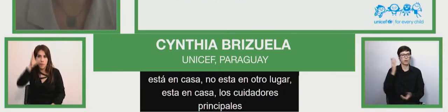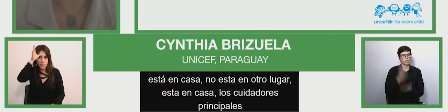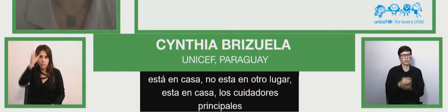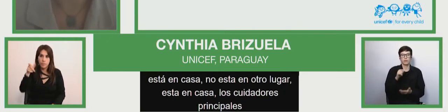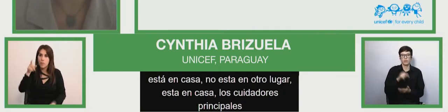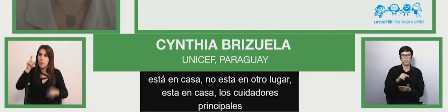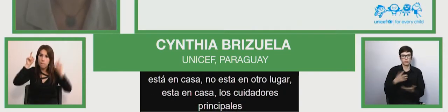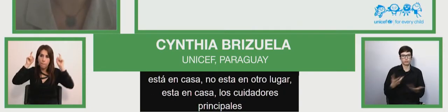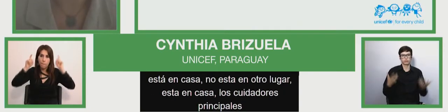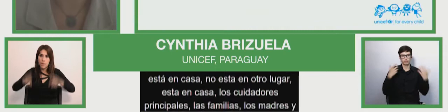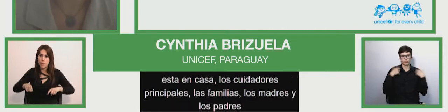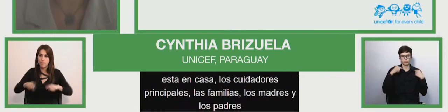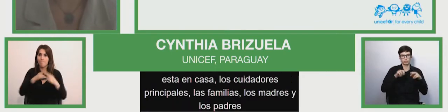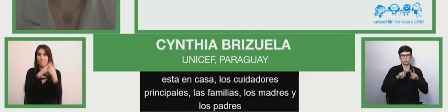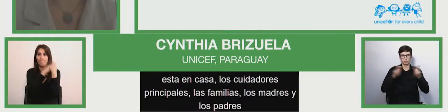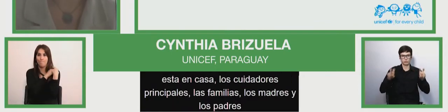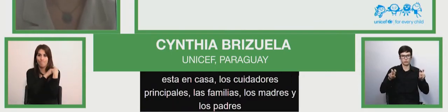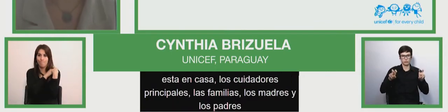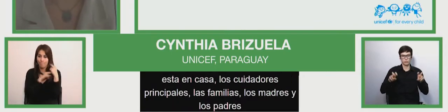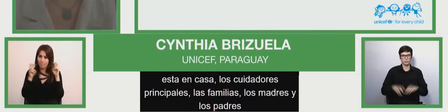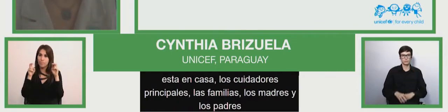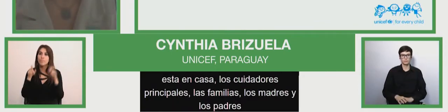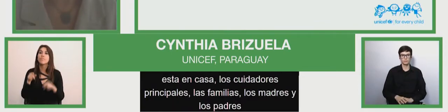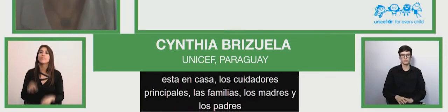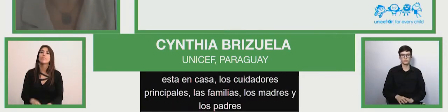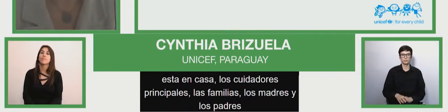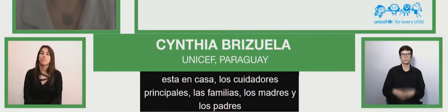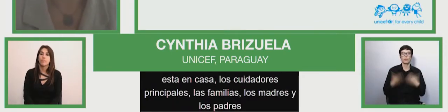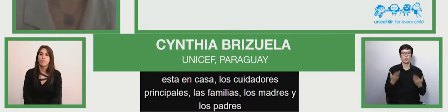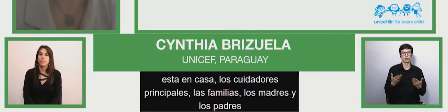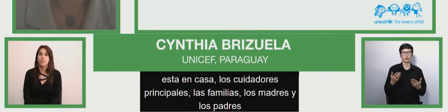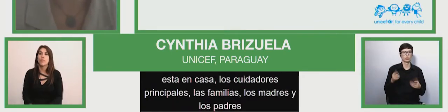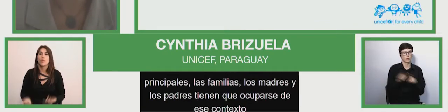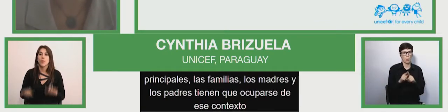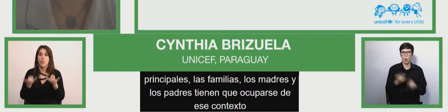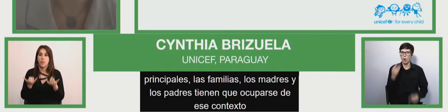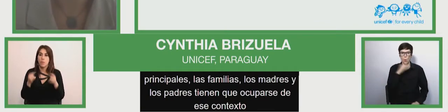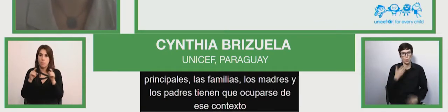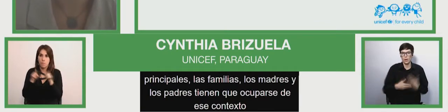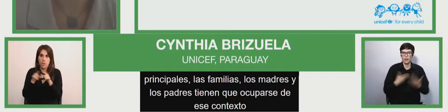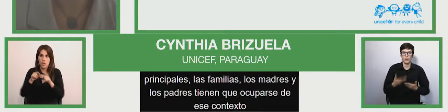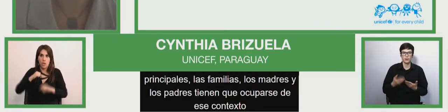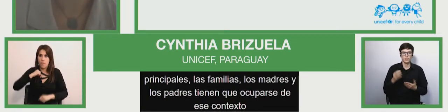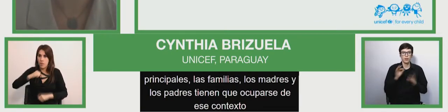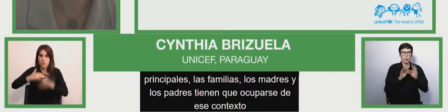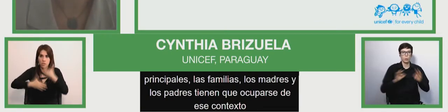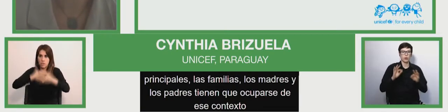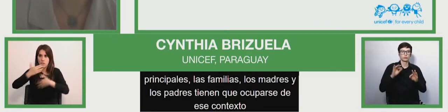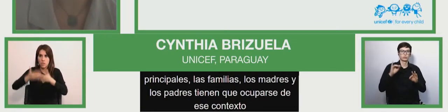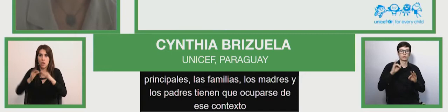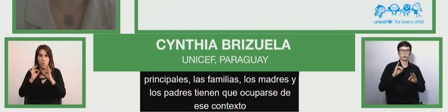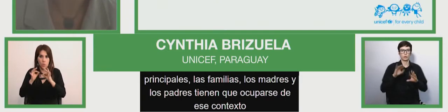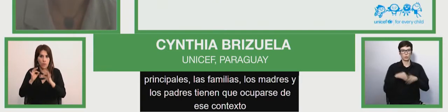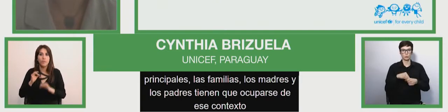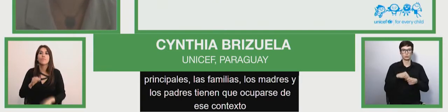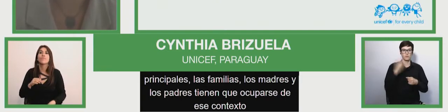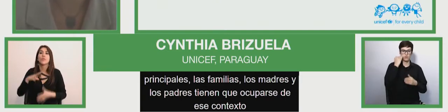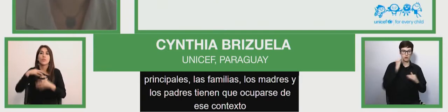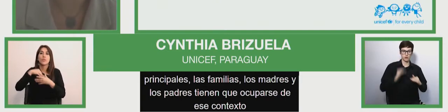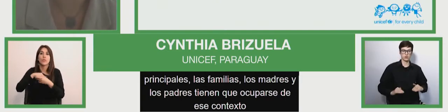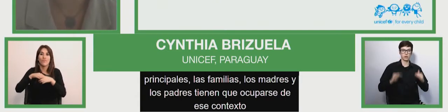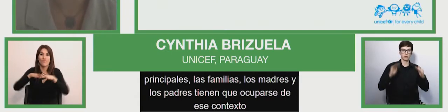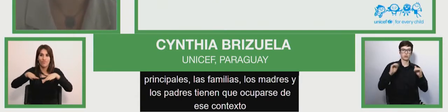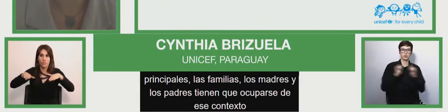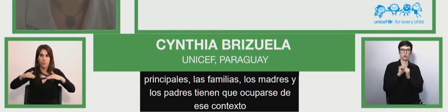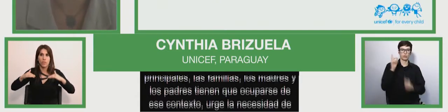occupy themselves within that context so we have the need that the educational inclusive education be